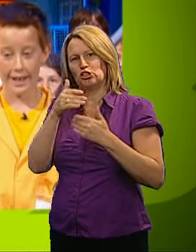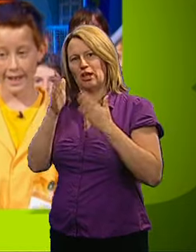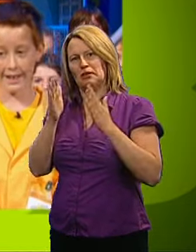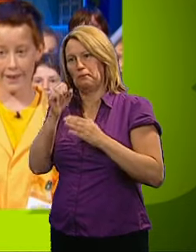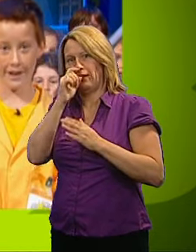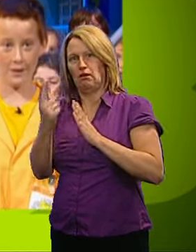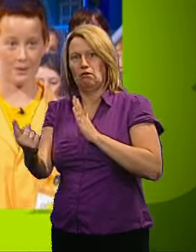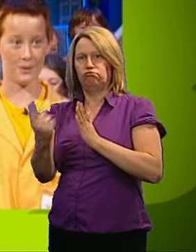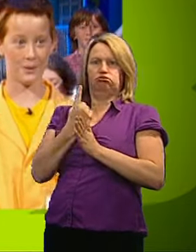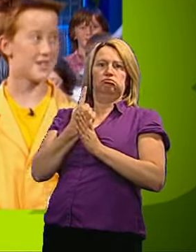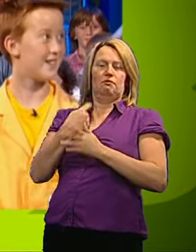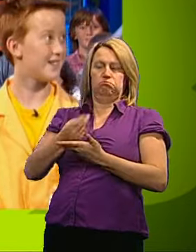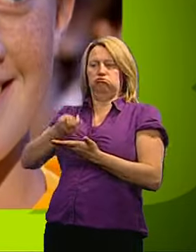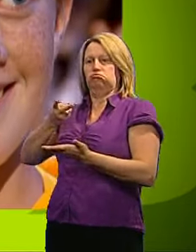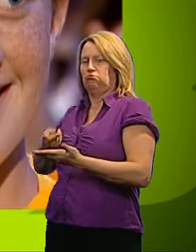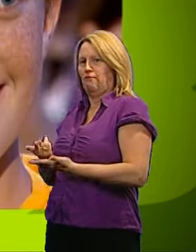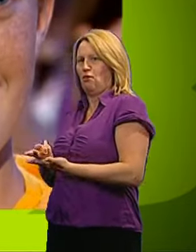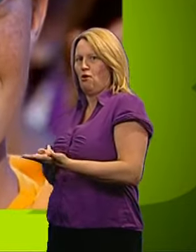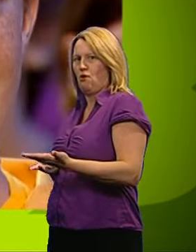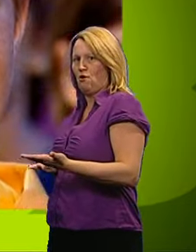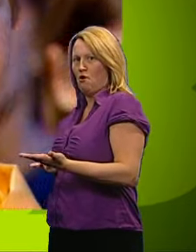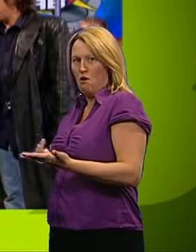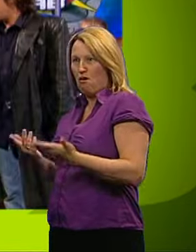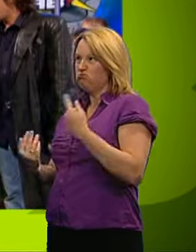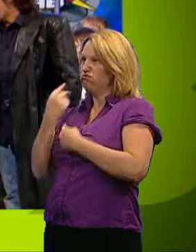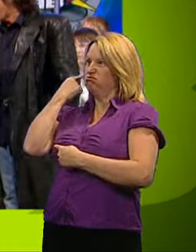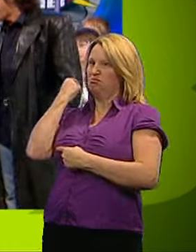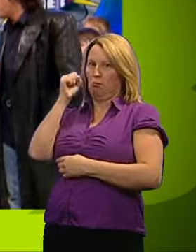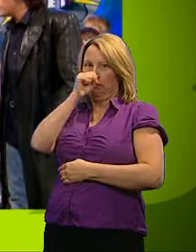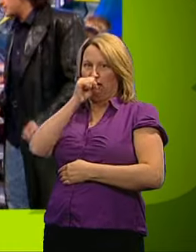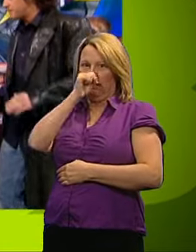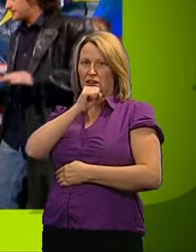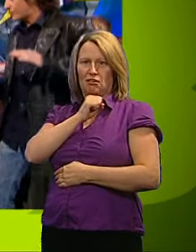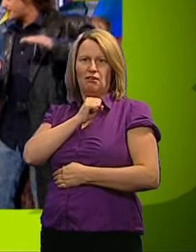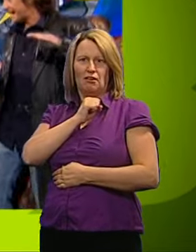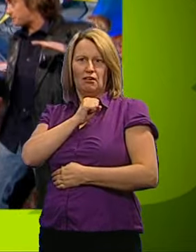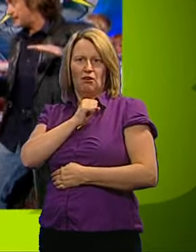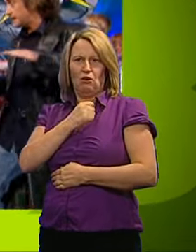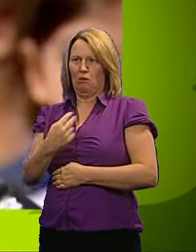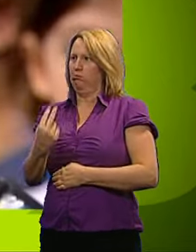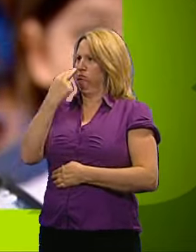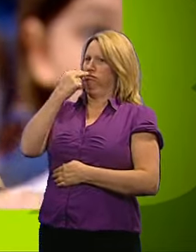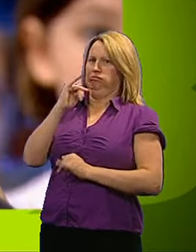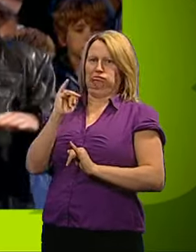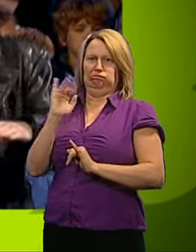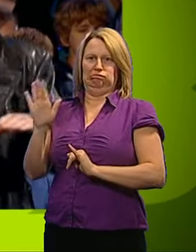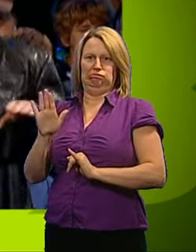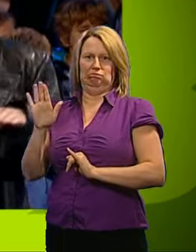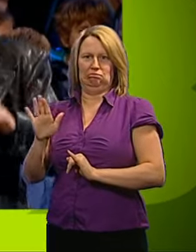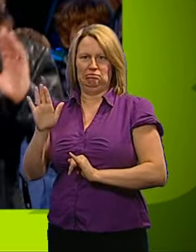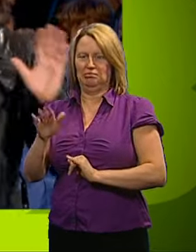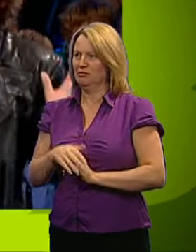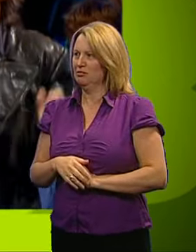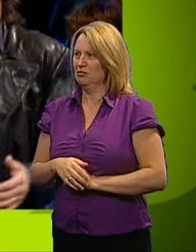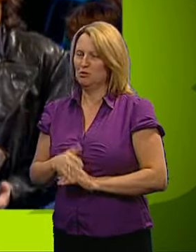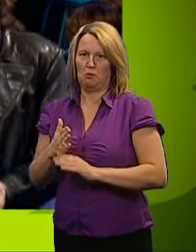I fell on the floor at John. What, you got run over by a pig? Wow! Was it a specially trained attack pig? Yeah. We tried one of those in the lab